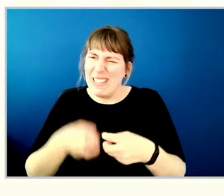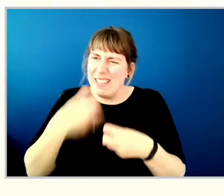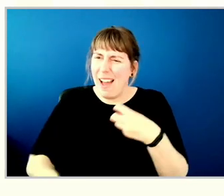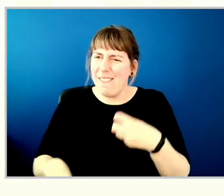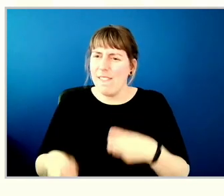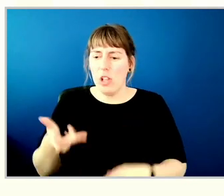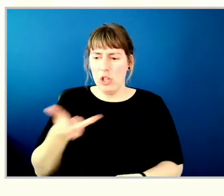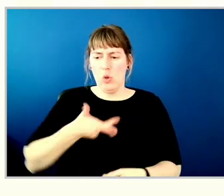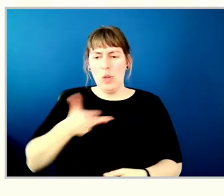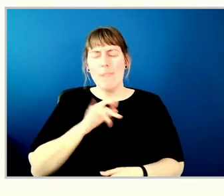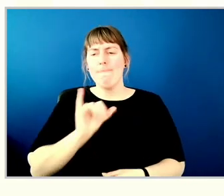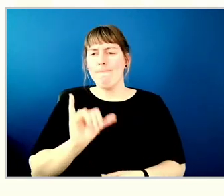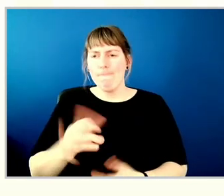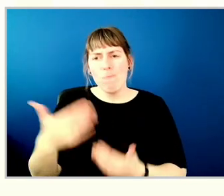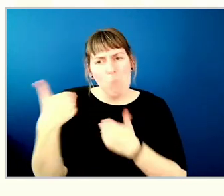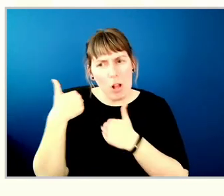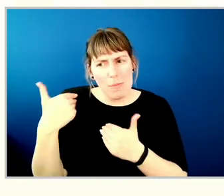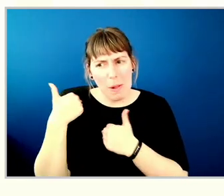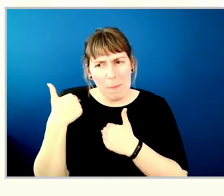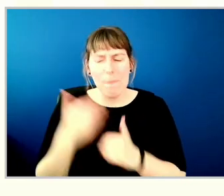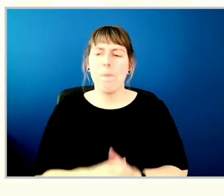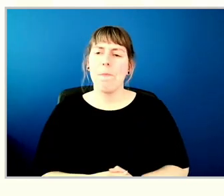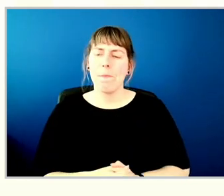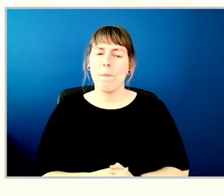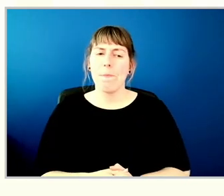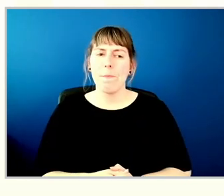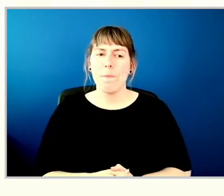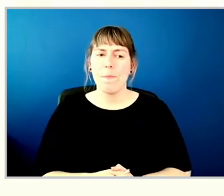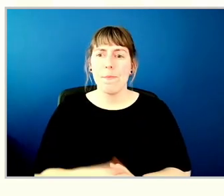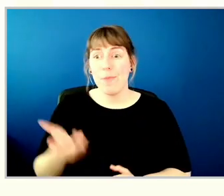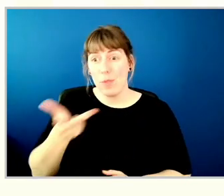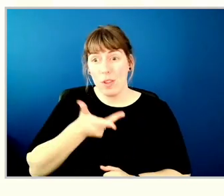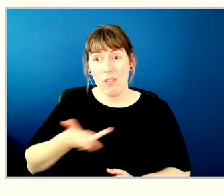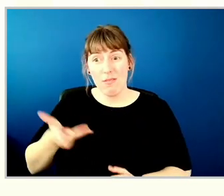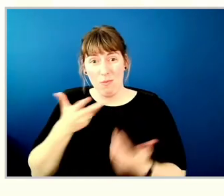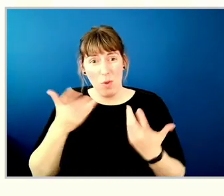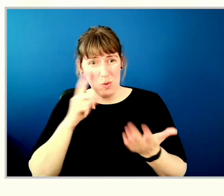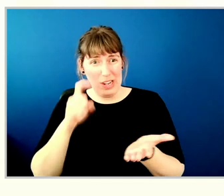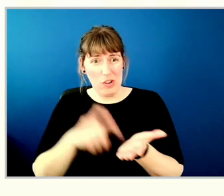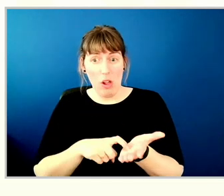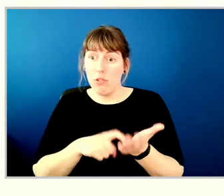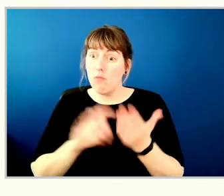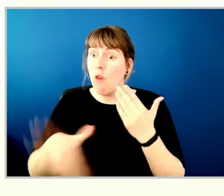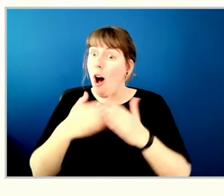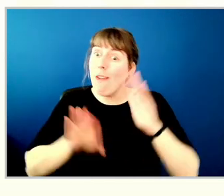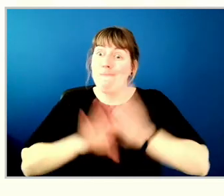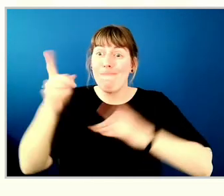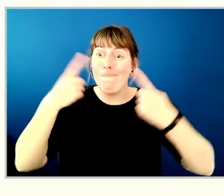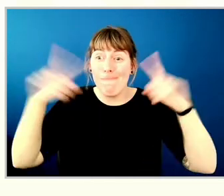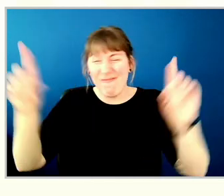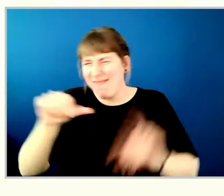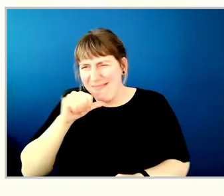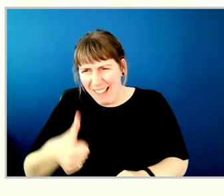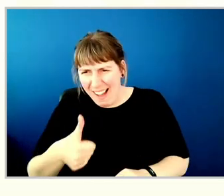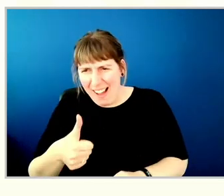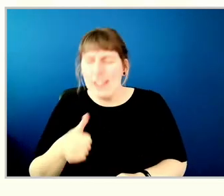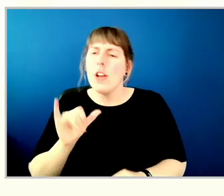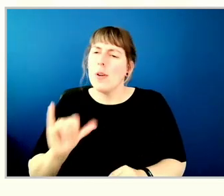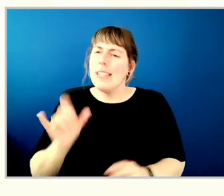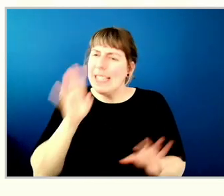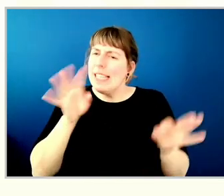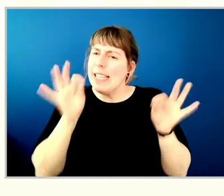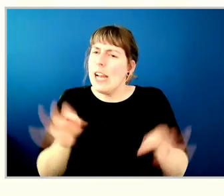responsible and just acknowledge that not everybody was doing well, and we wanted to take a prudent approach.